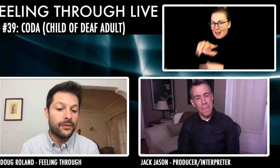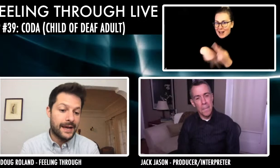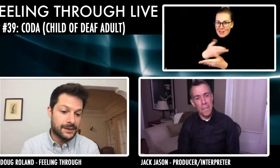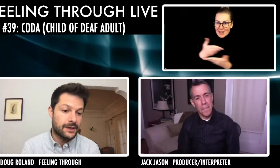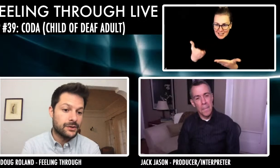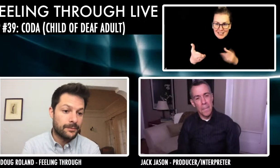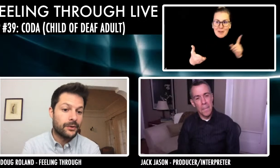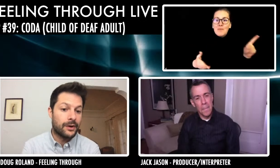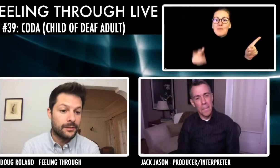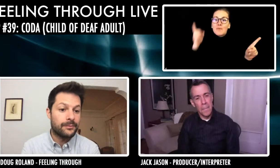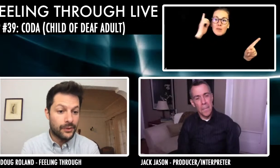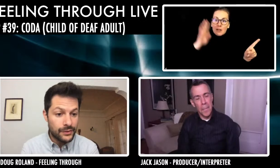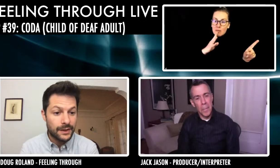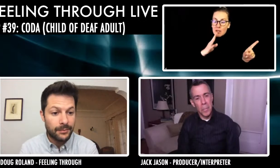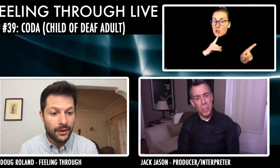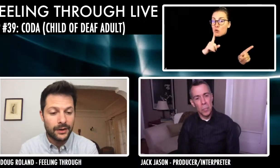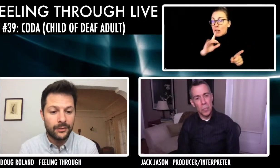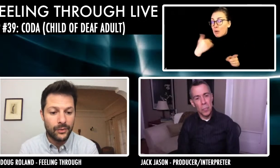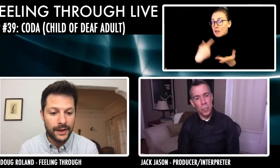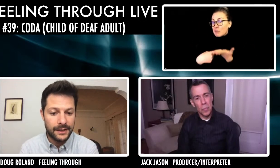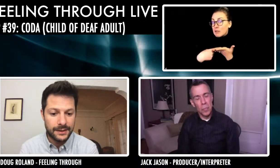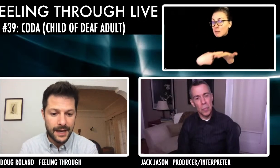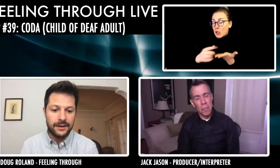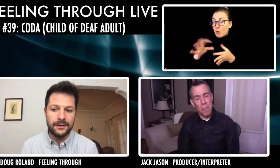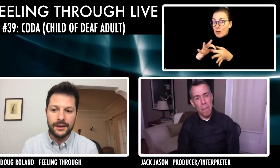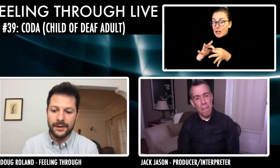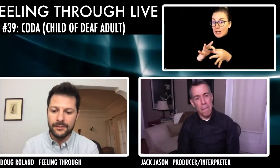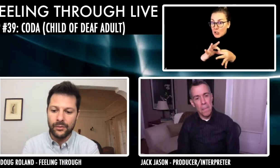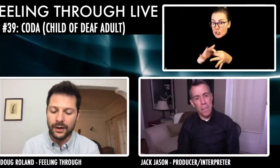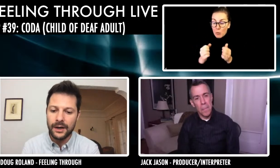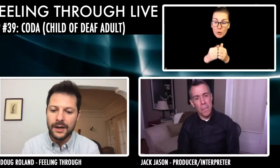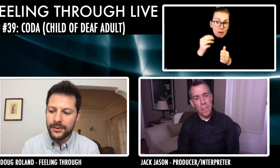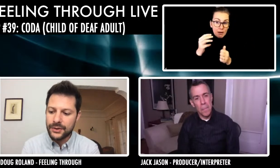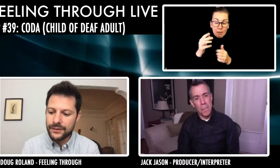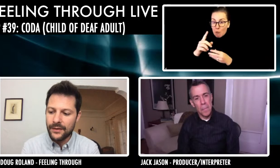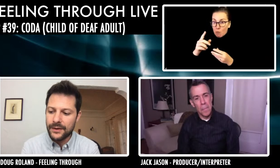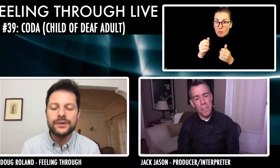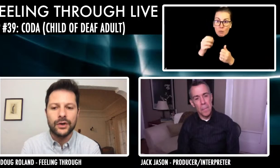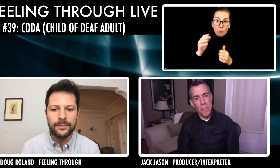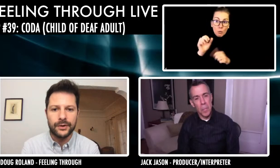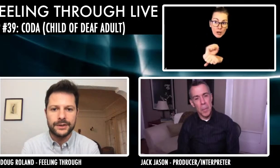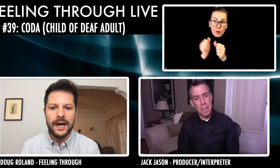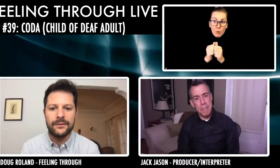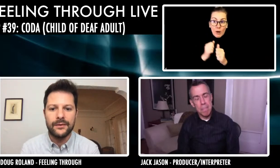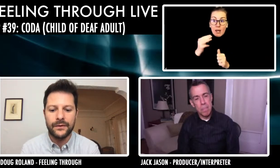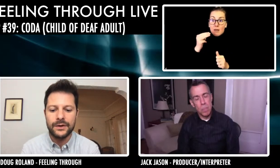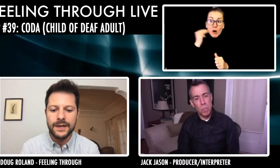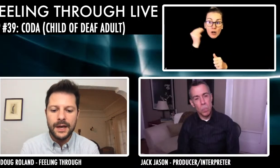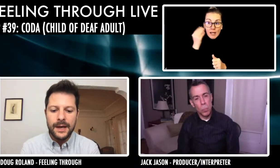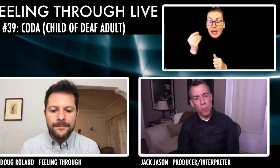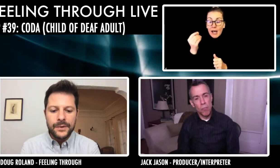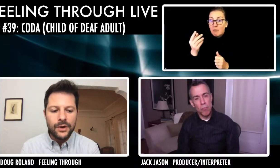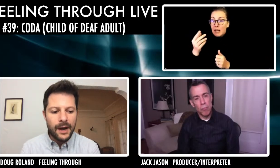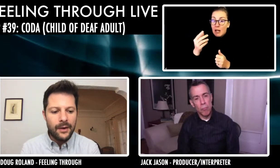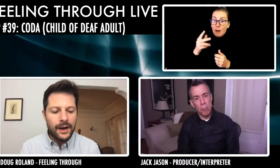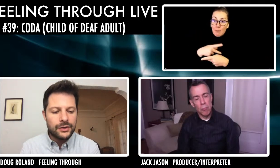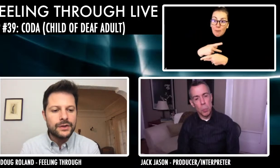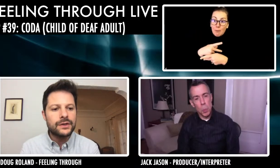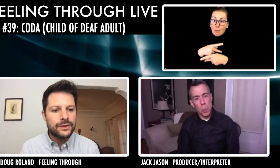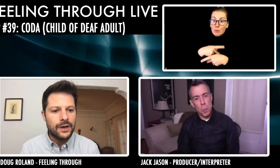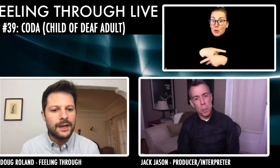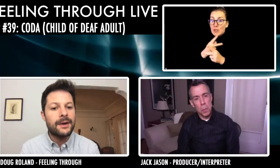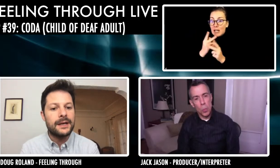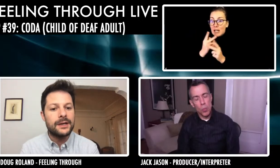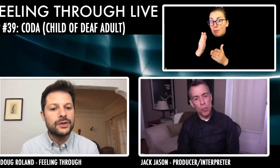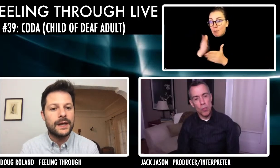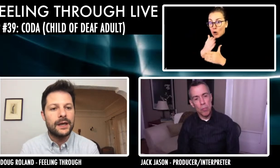Marley, both as an interpreter and producing partner, and we'll get into that more, but just on the interpreter side of it first, you know, just